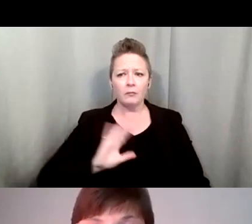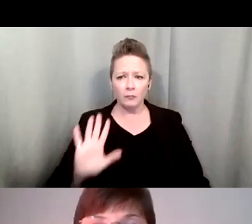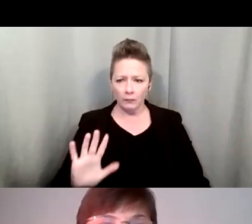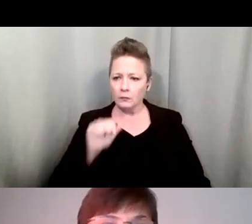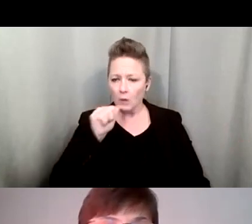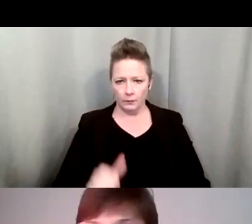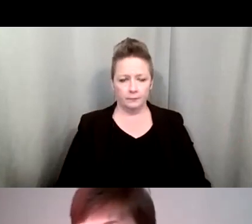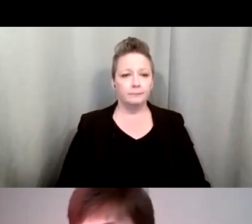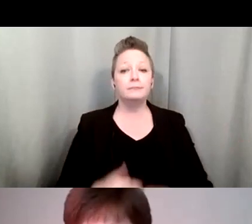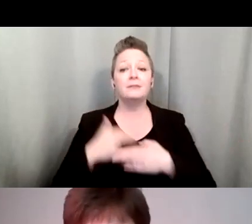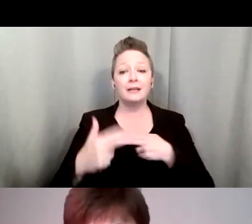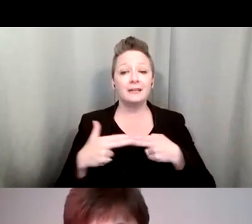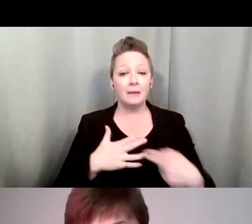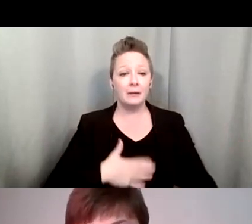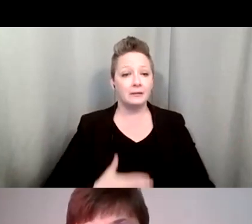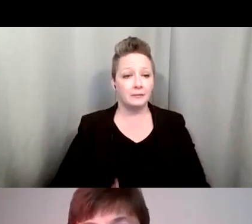Next slide, please.